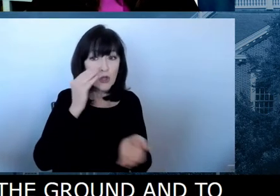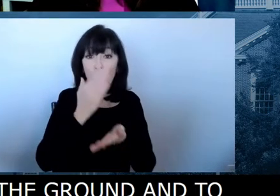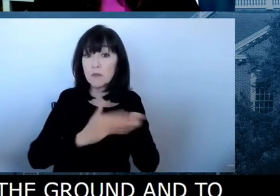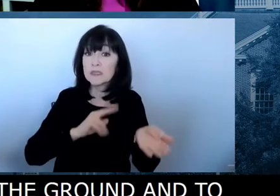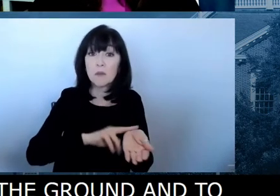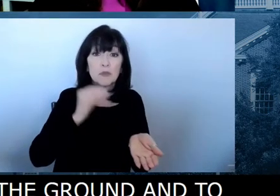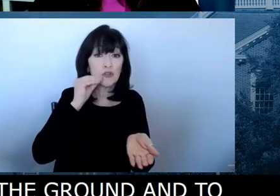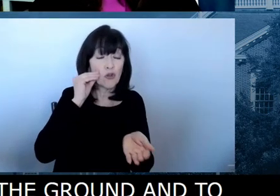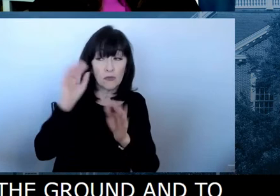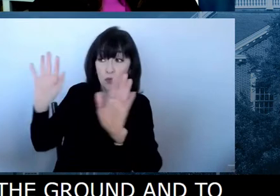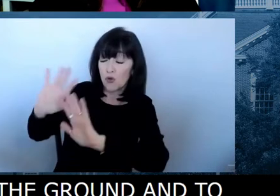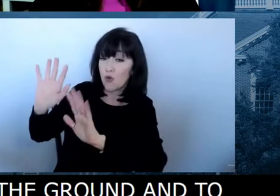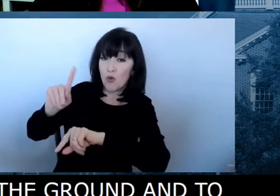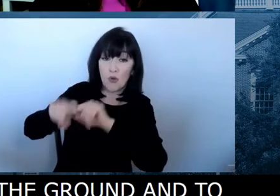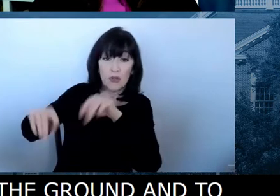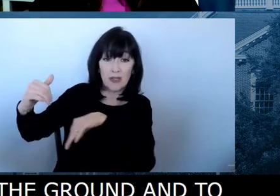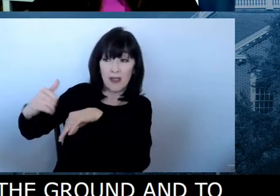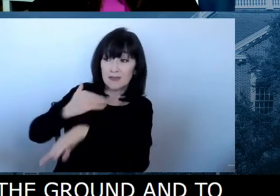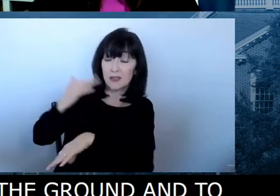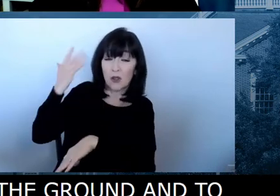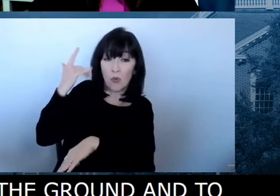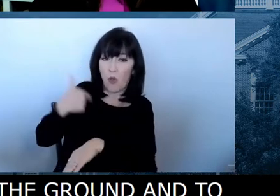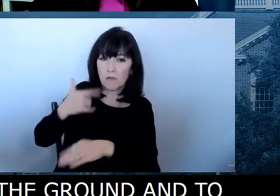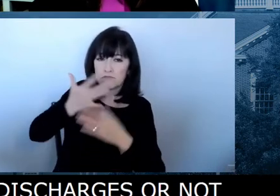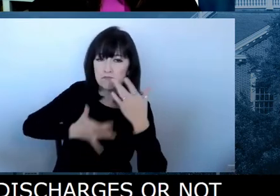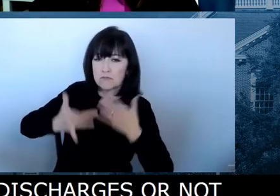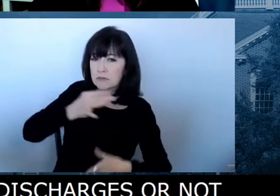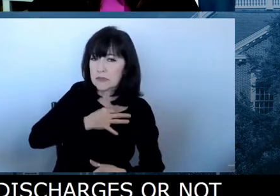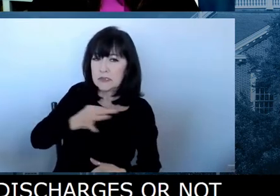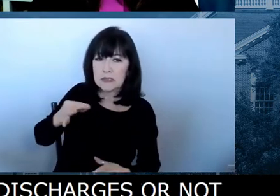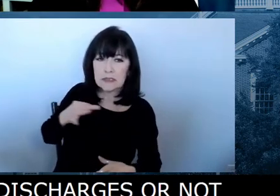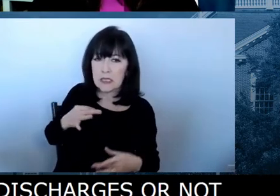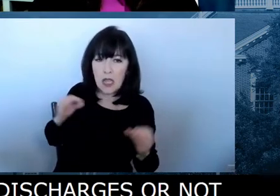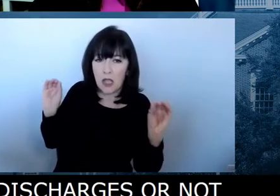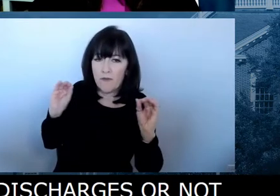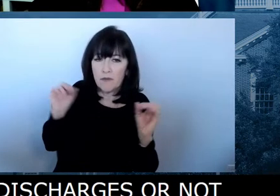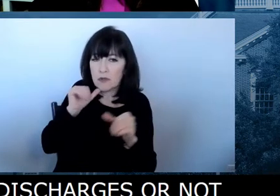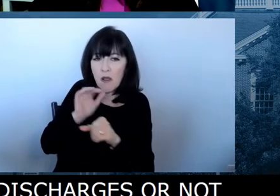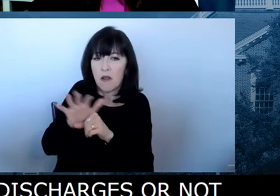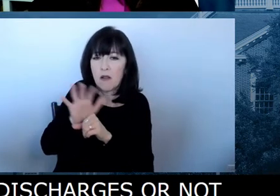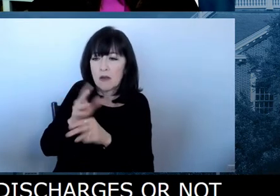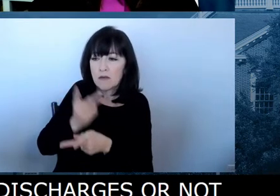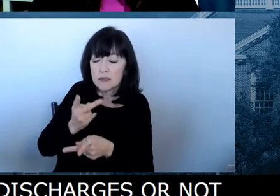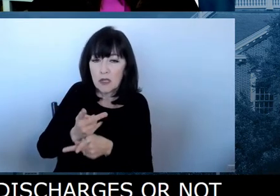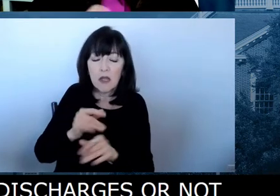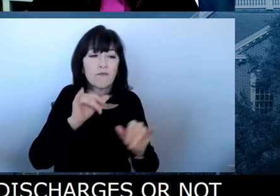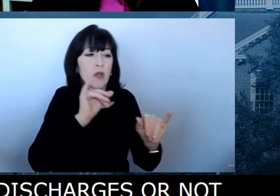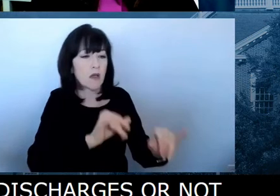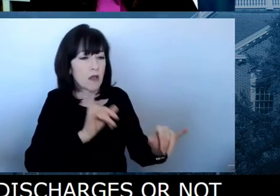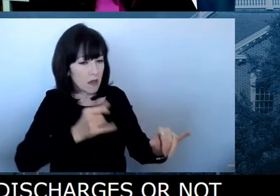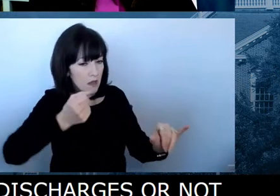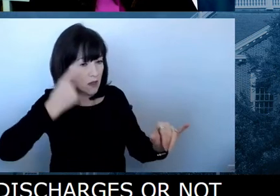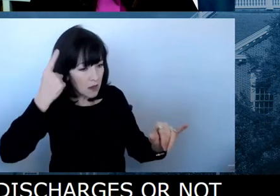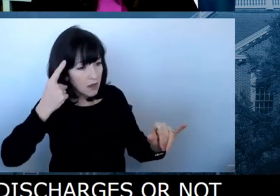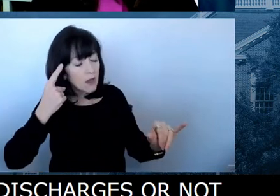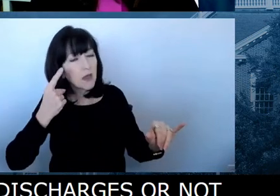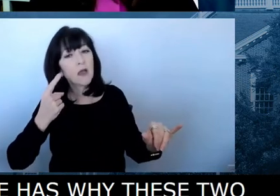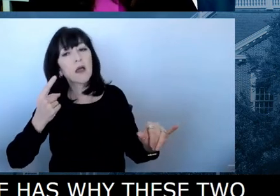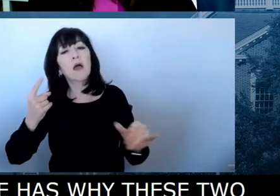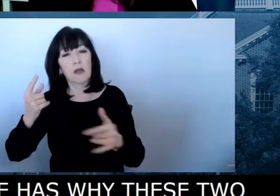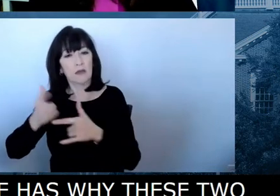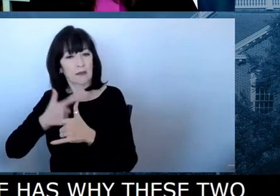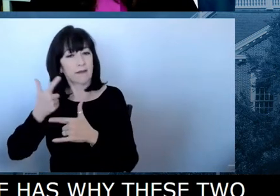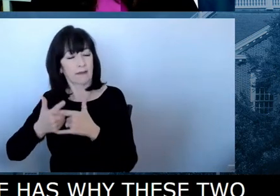deployments of national guards members were created, um, again, as the governor said, because we were hearing that there was staff out sick.